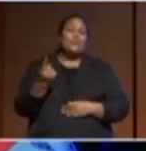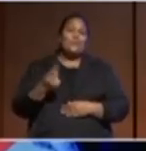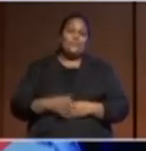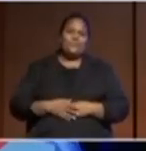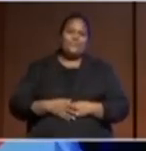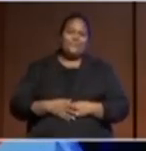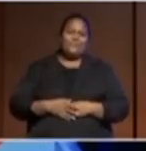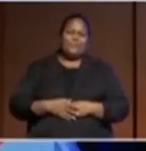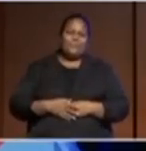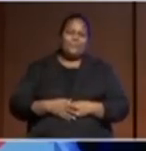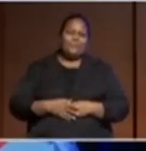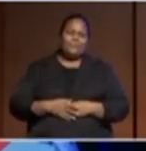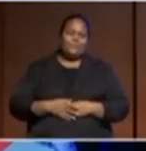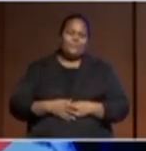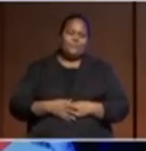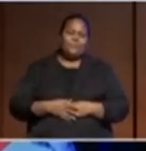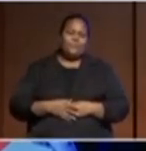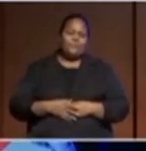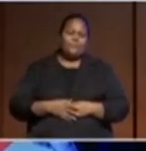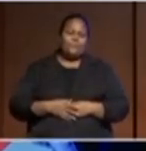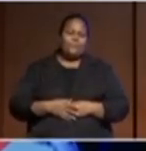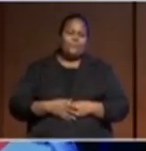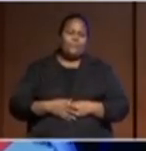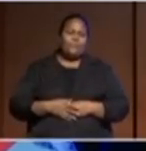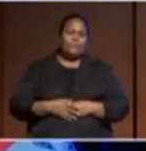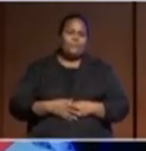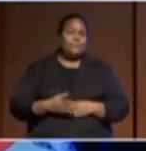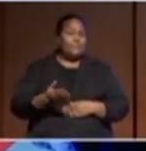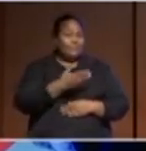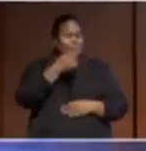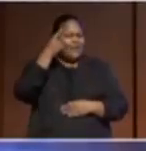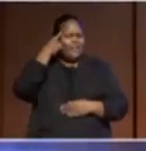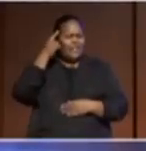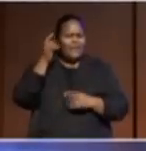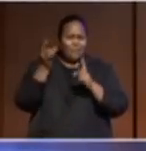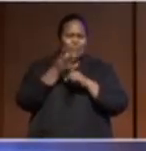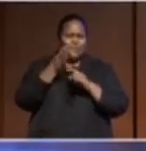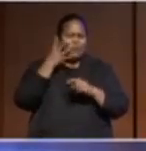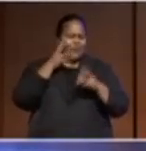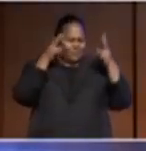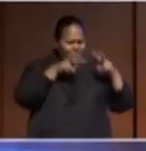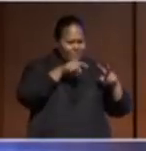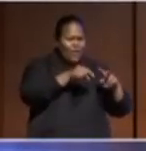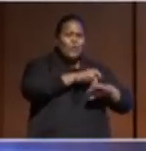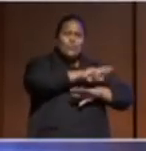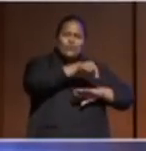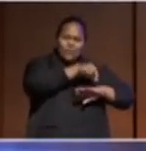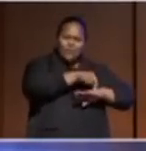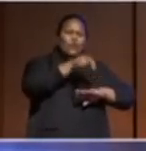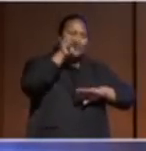the leaders. And I think it's important when looking at regionalism, it's important to understand the context